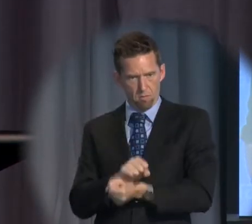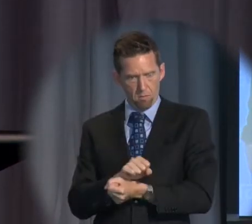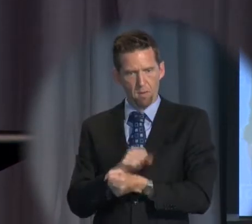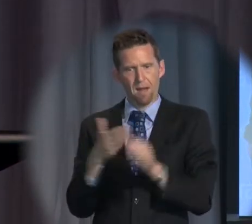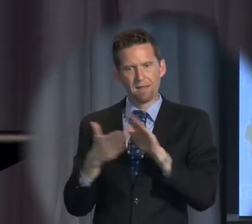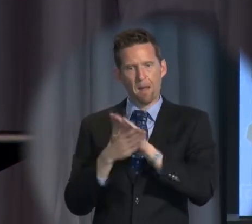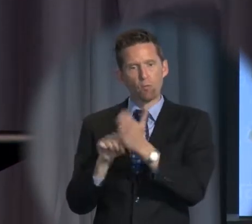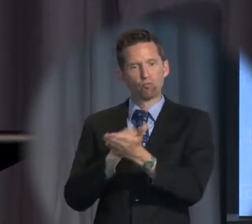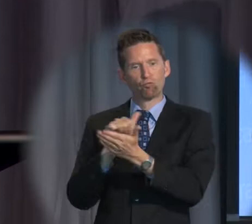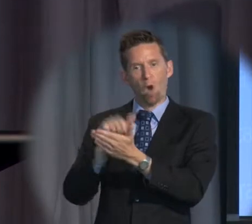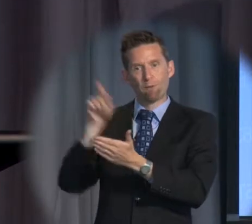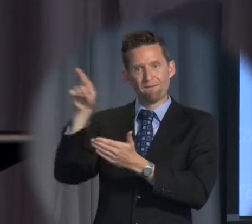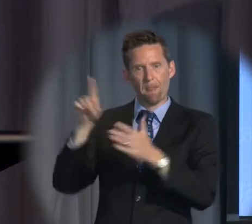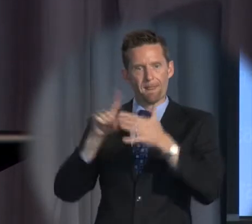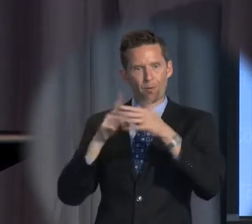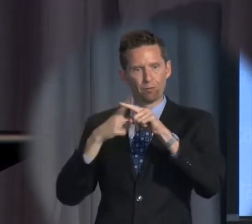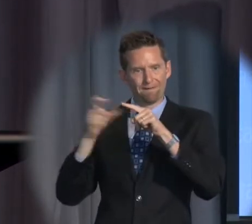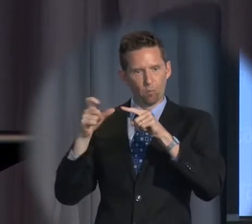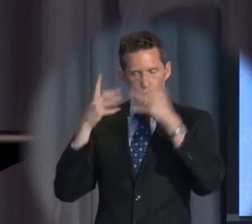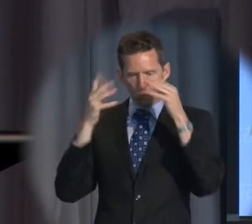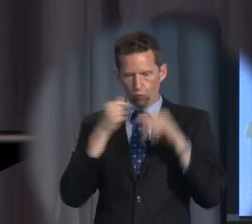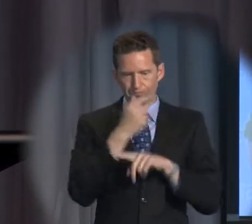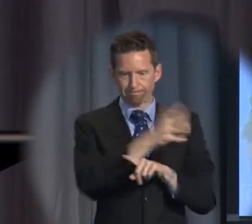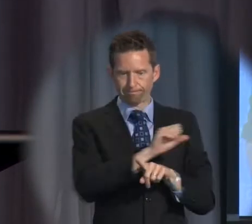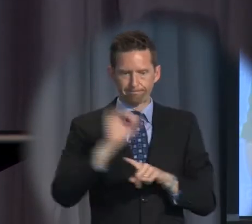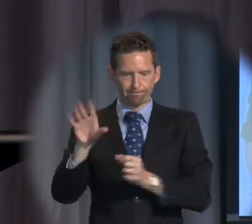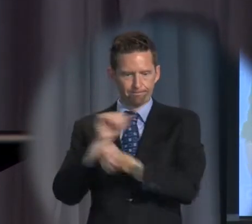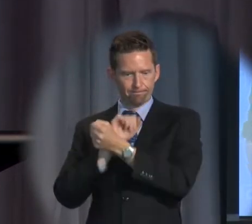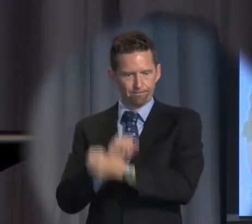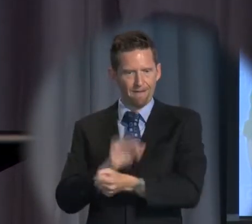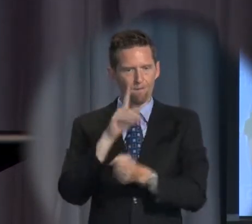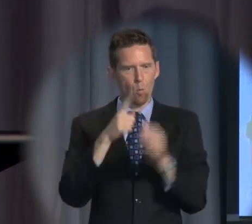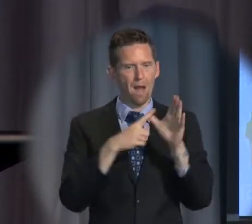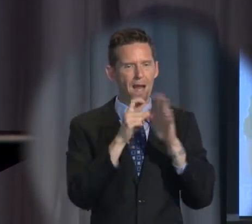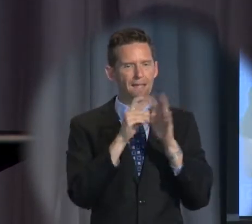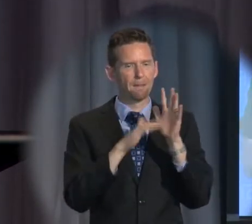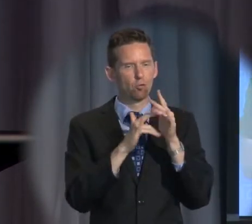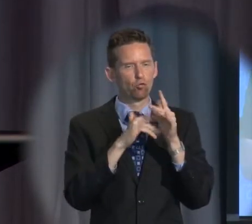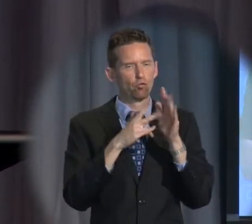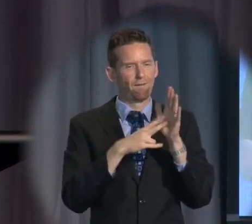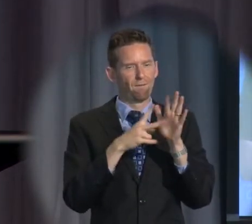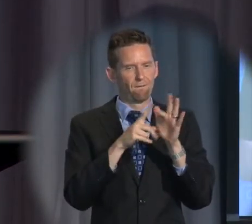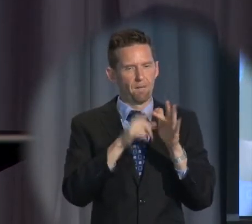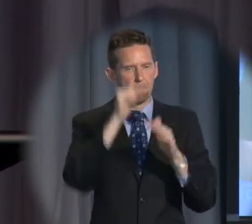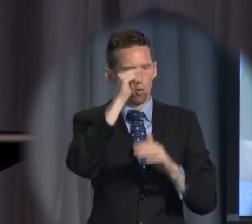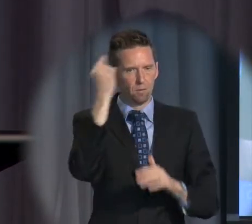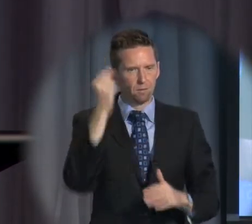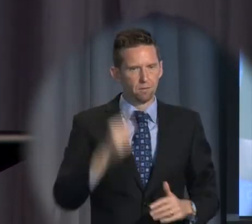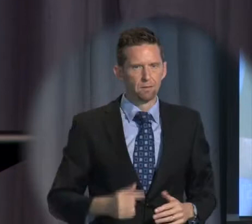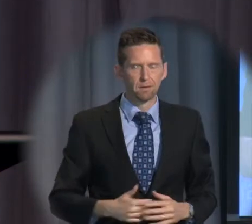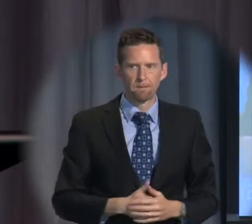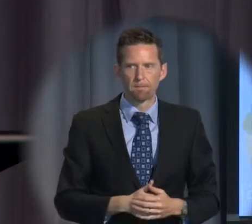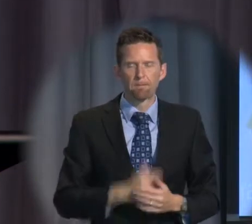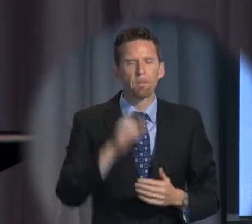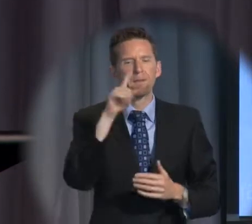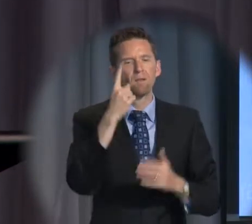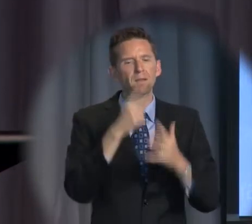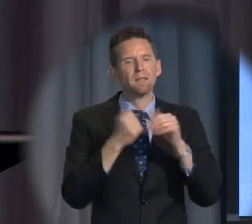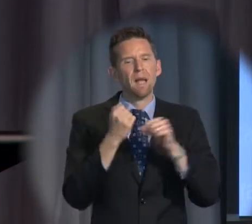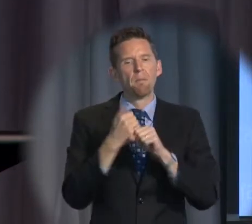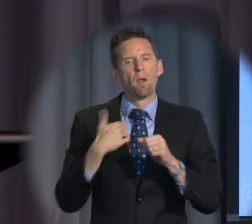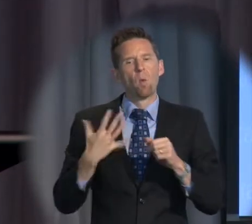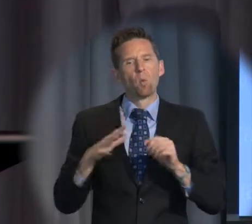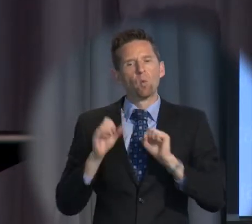executive to detain for administrative purposes. The first example I'd like to look at is one that really